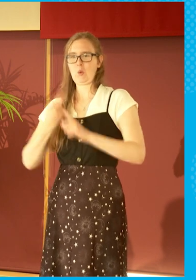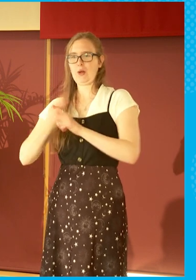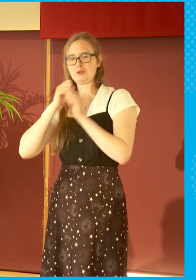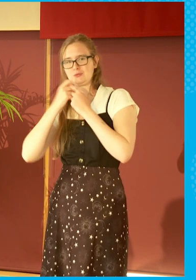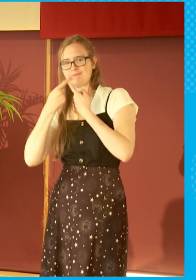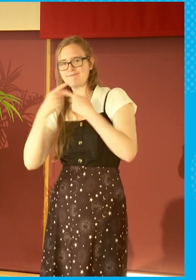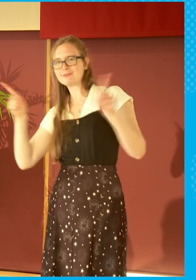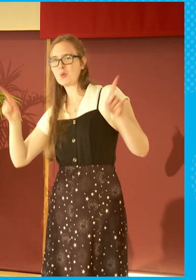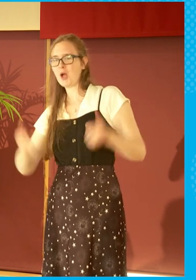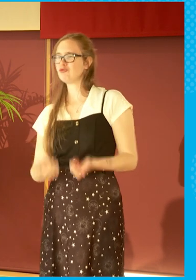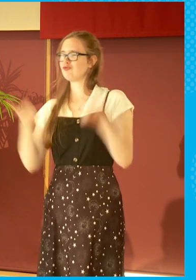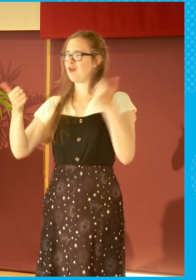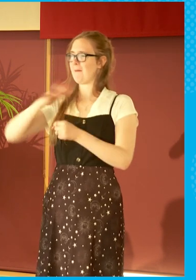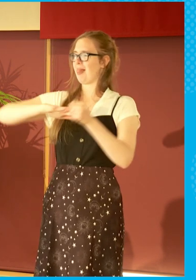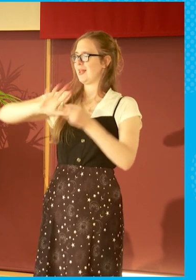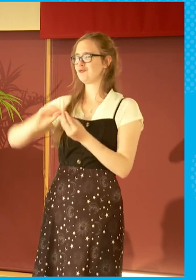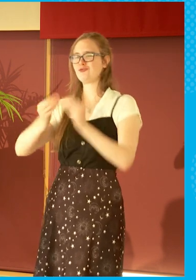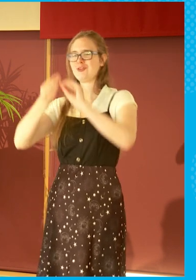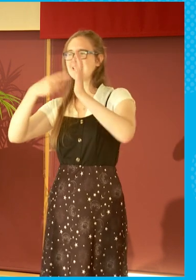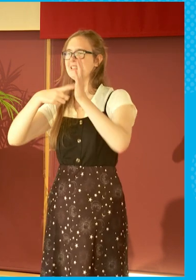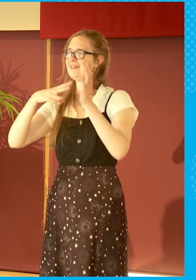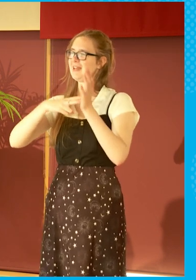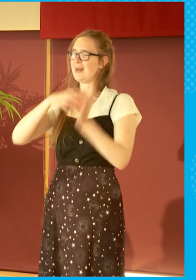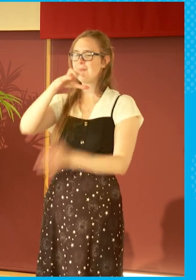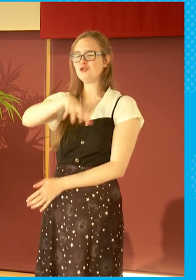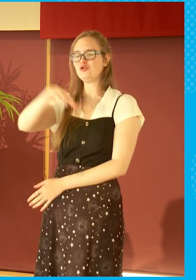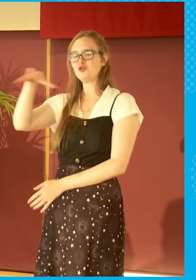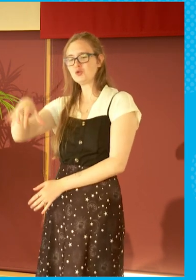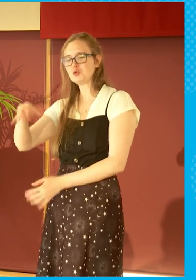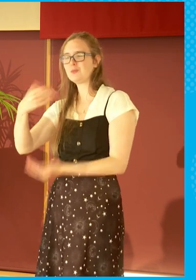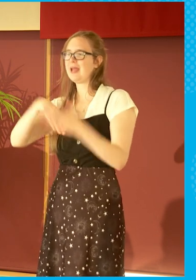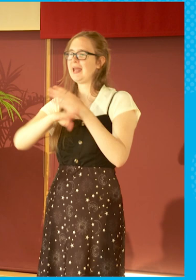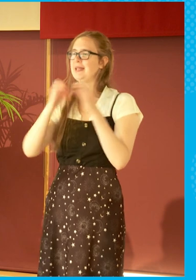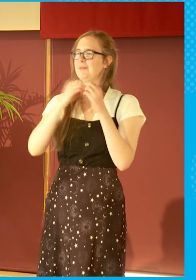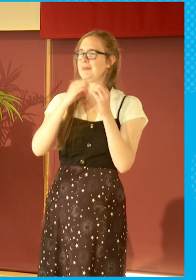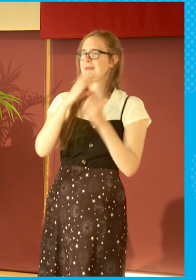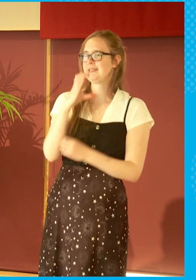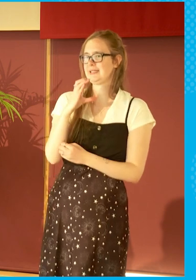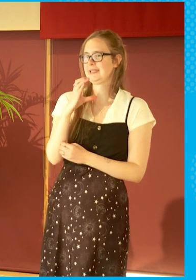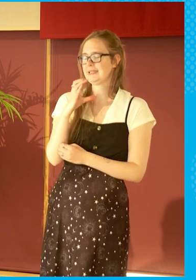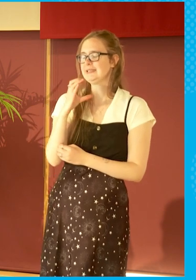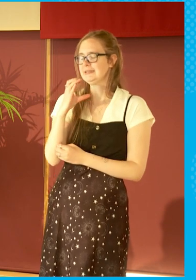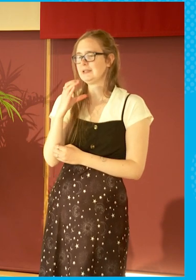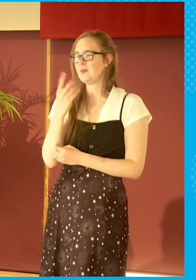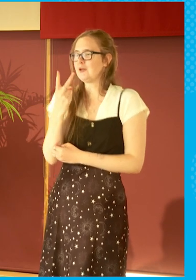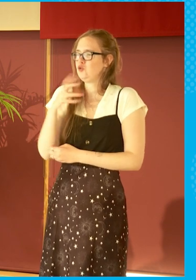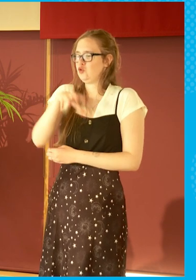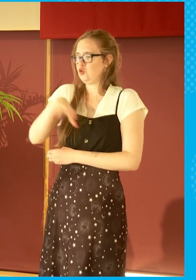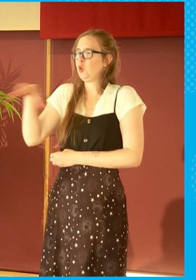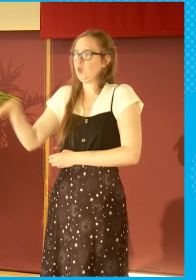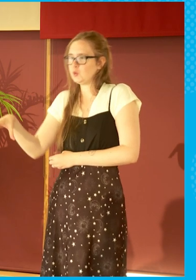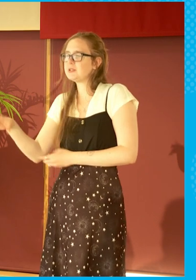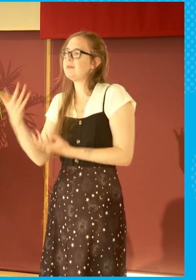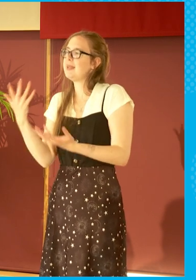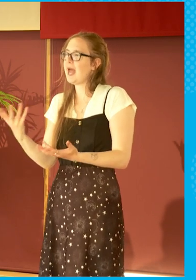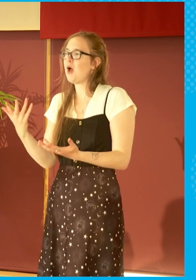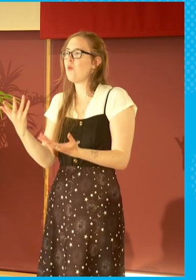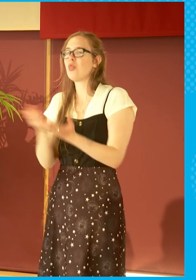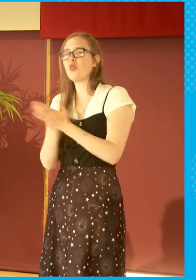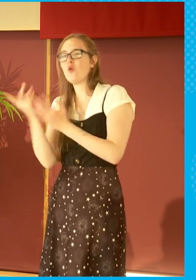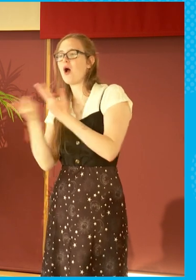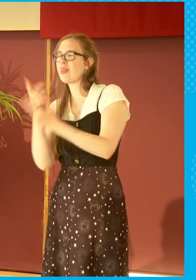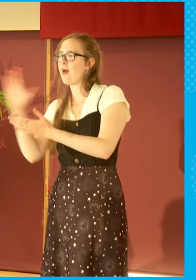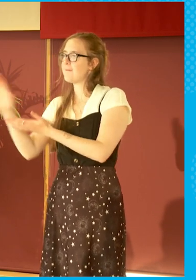But there were only a couple of studio facilities, both inside the BBC's building at Pacific Quay. And now, thankfully, we have, through other public